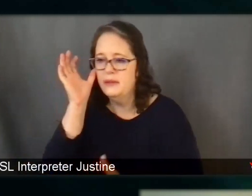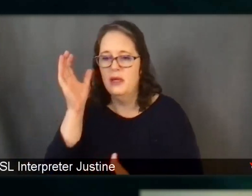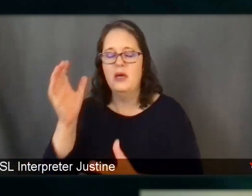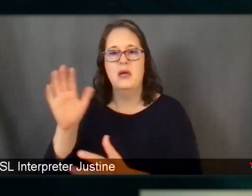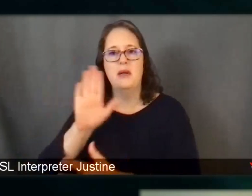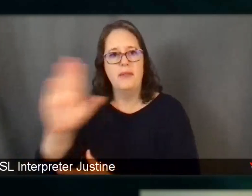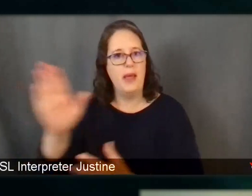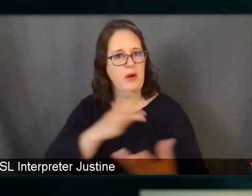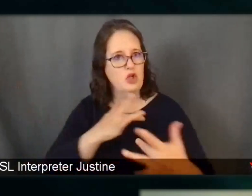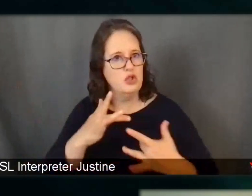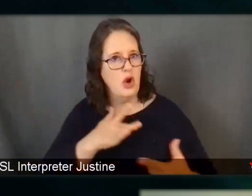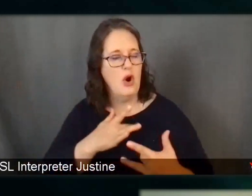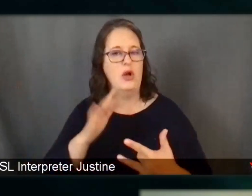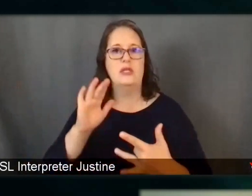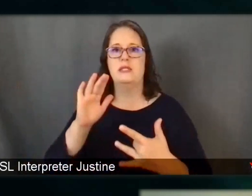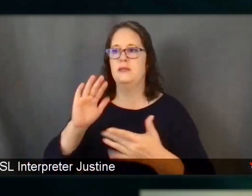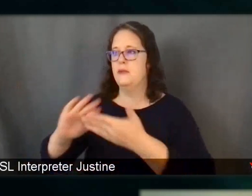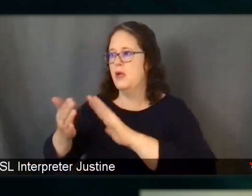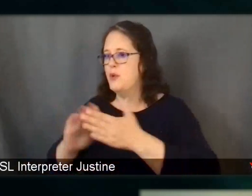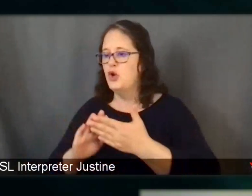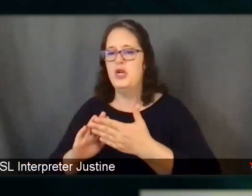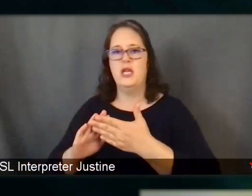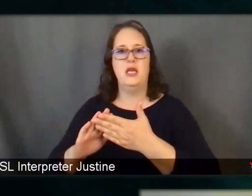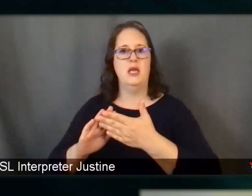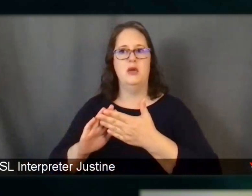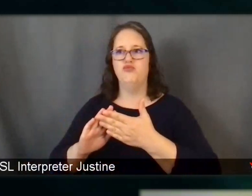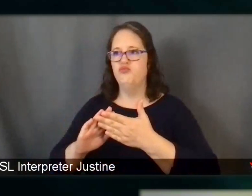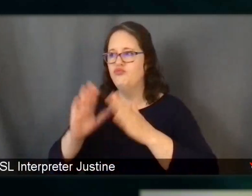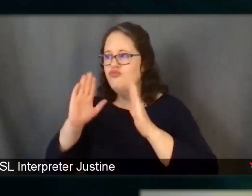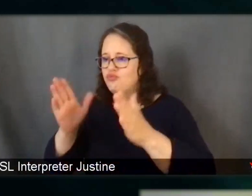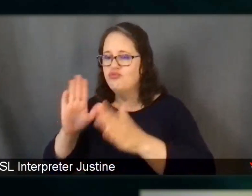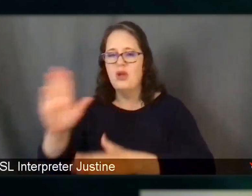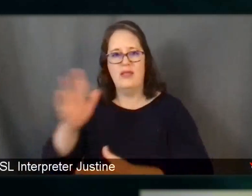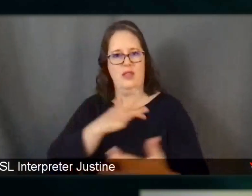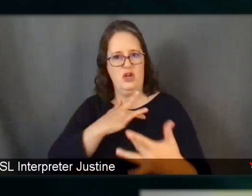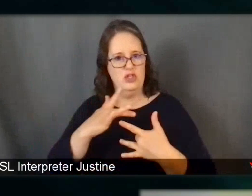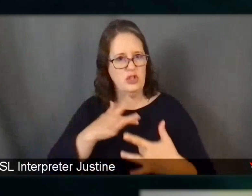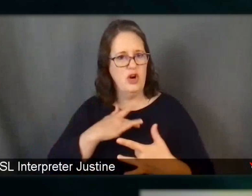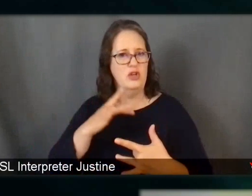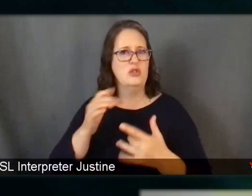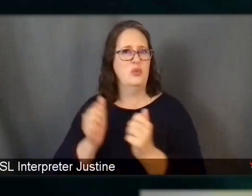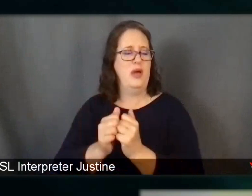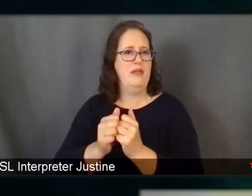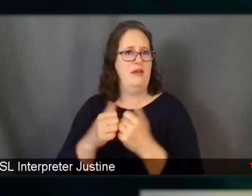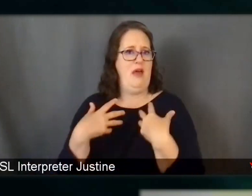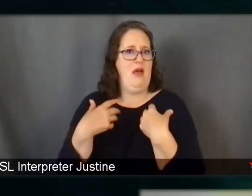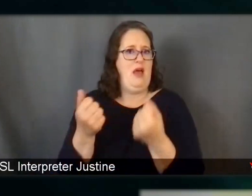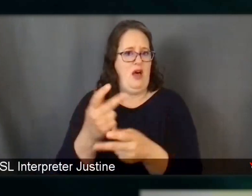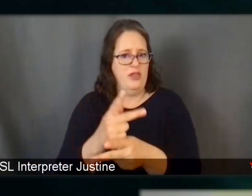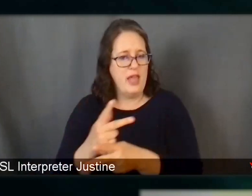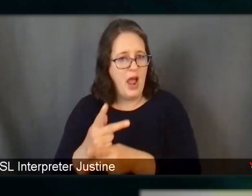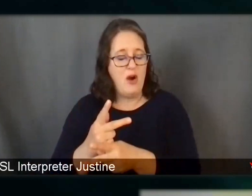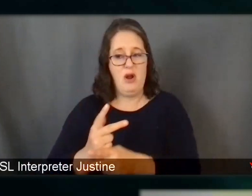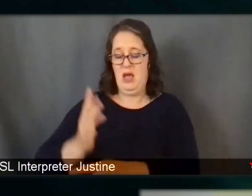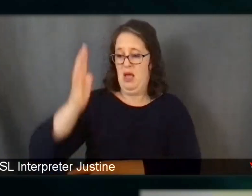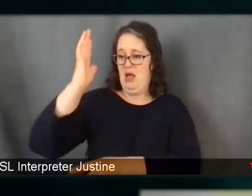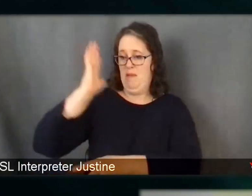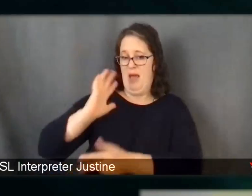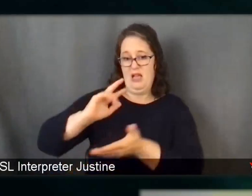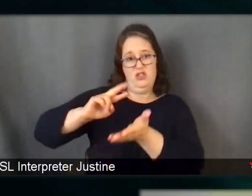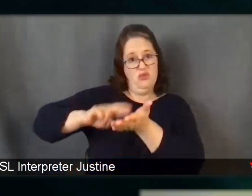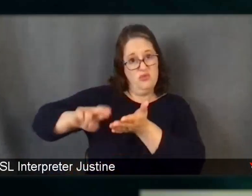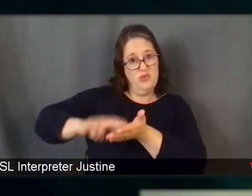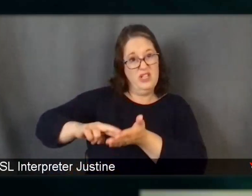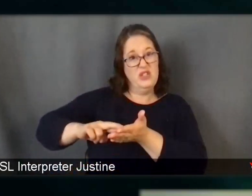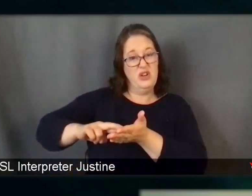have about the healthcare infrastructure, about research, about past research abuses in specific communities,